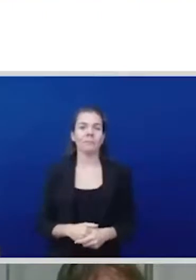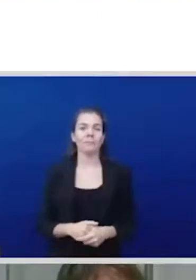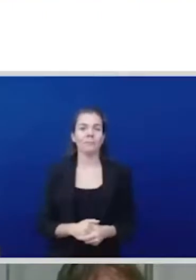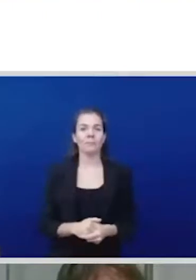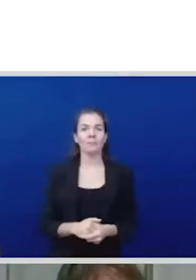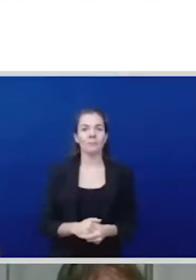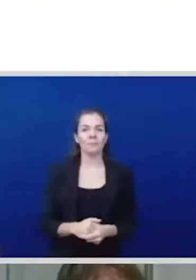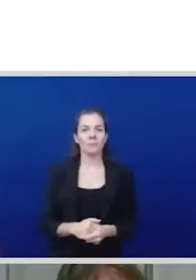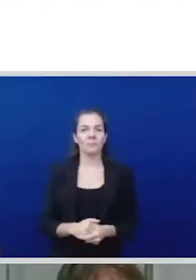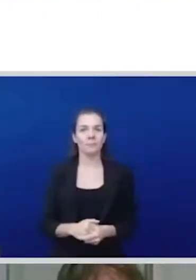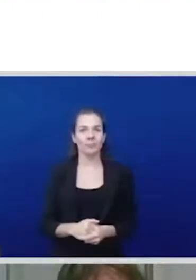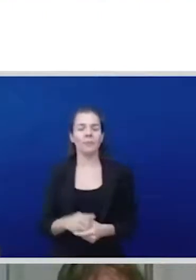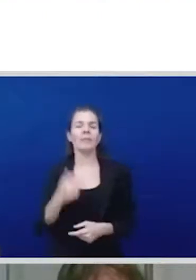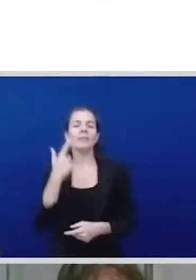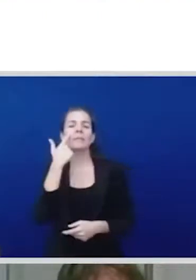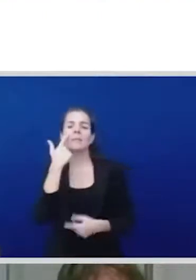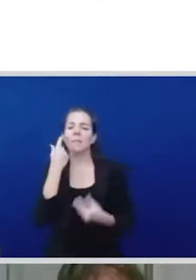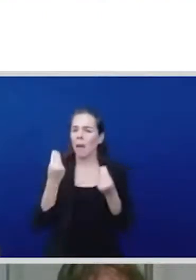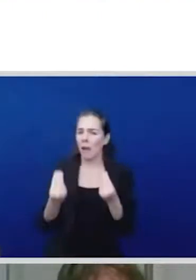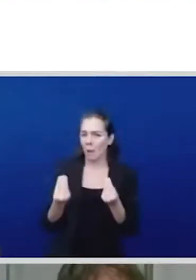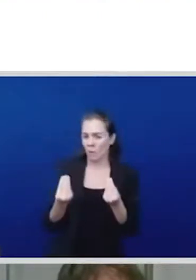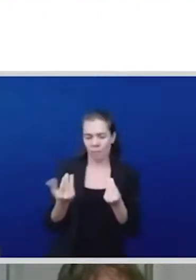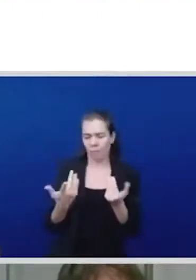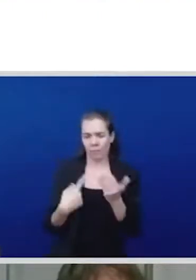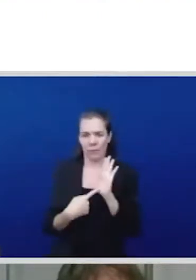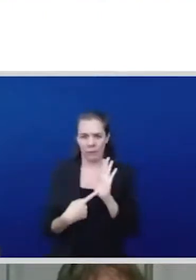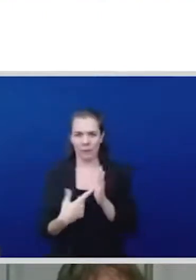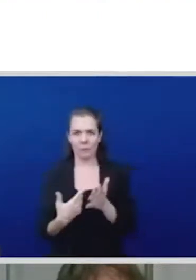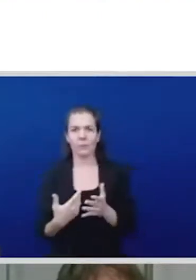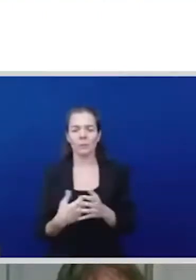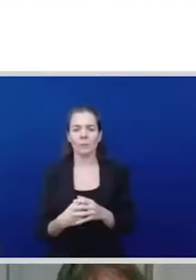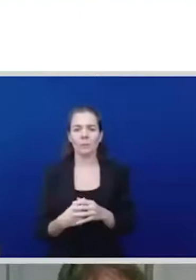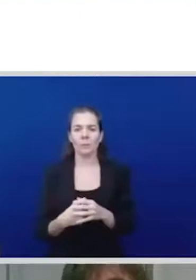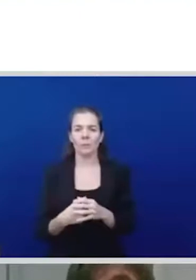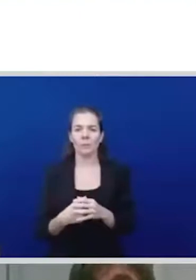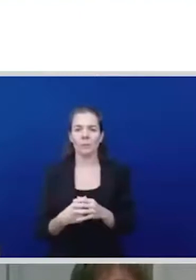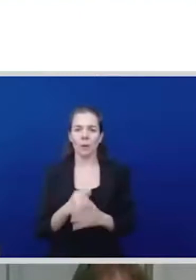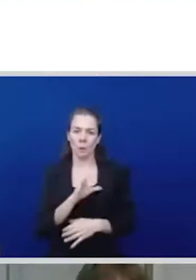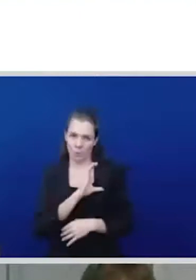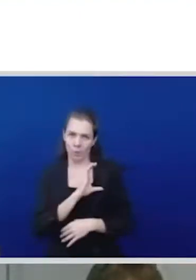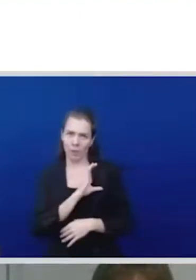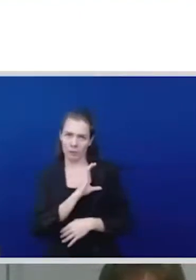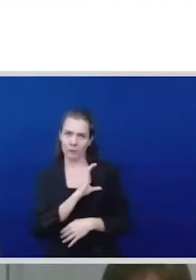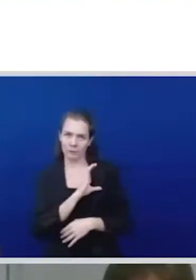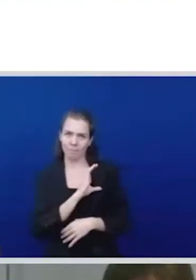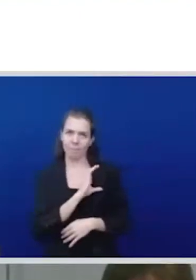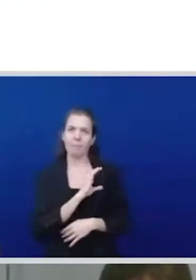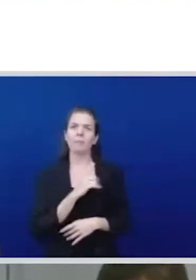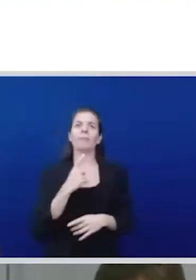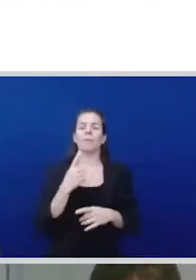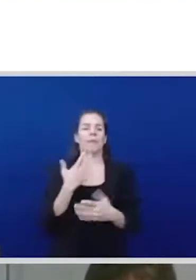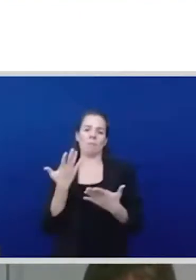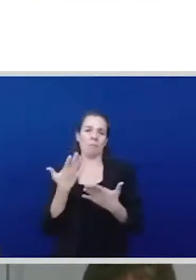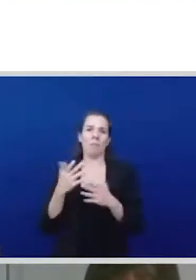is huge but you know we've got to make information sharing and caring and and looking after and